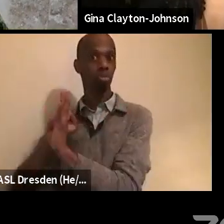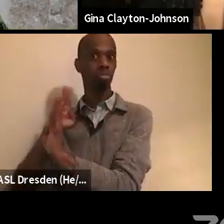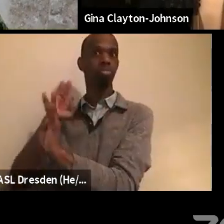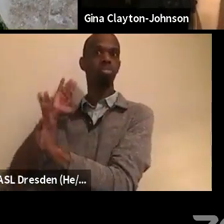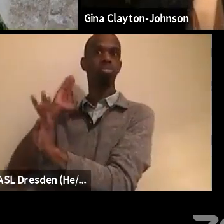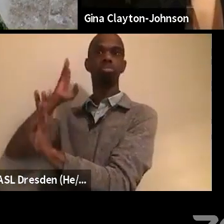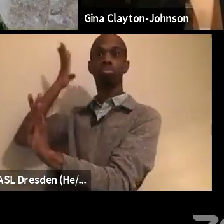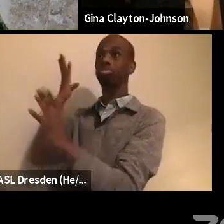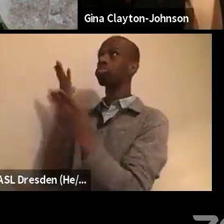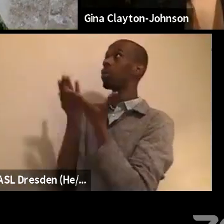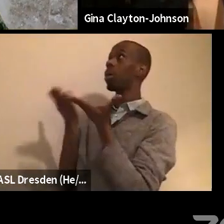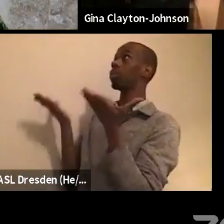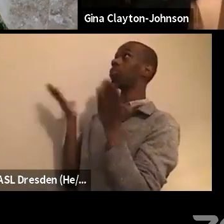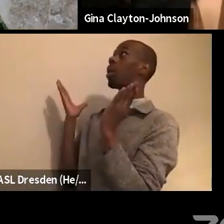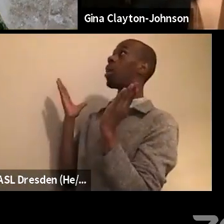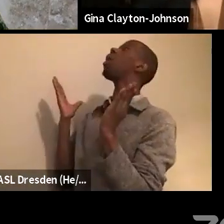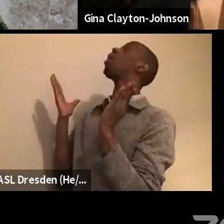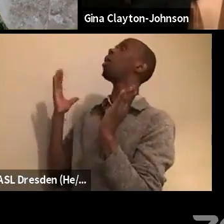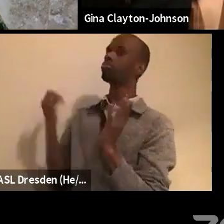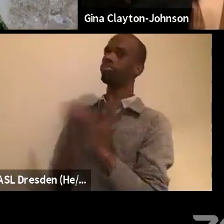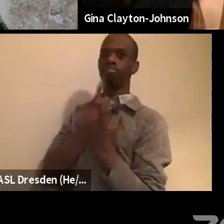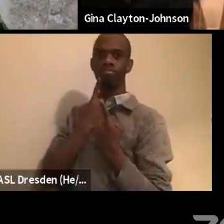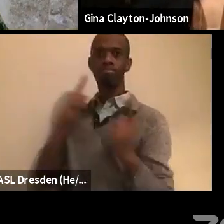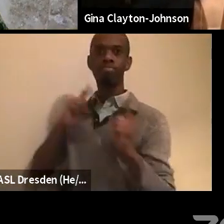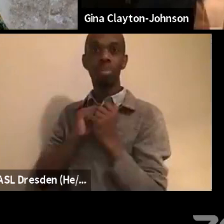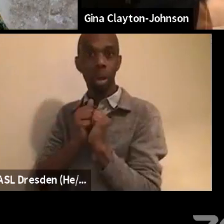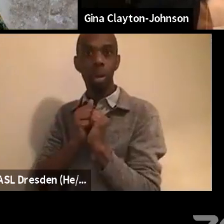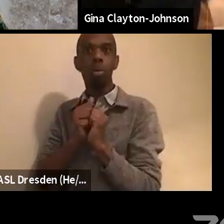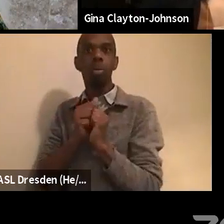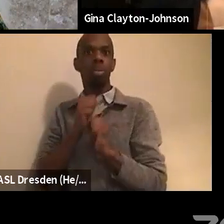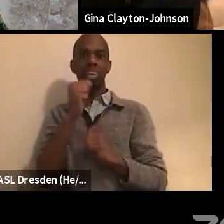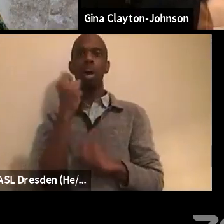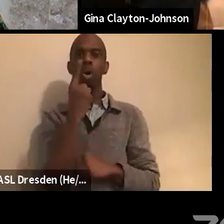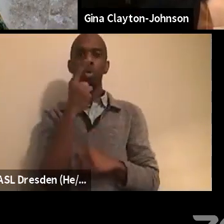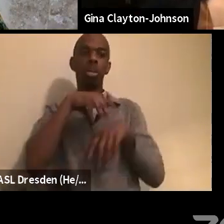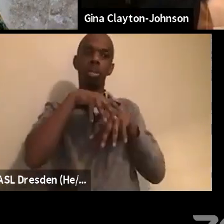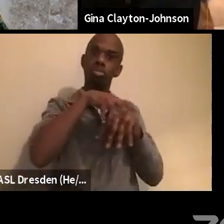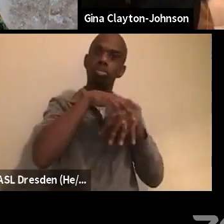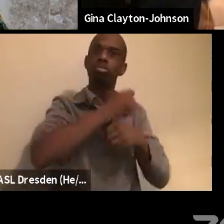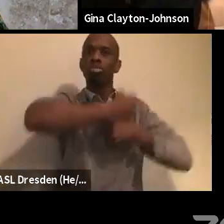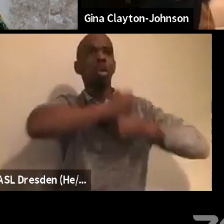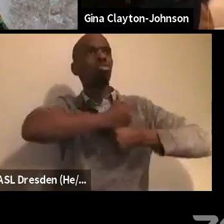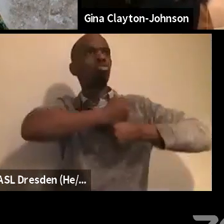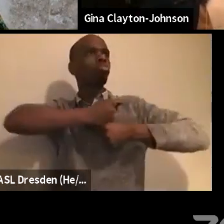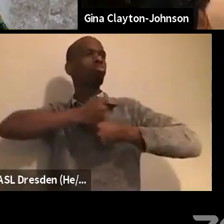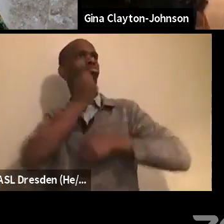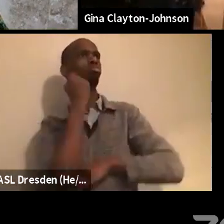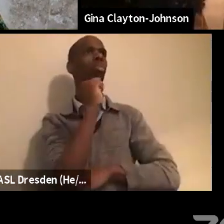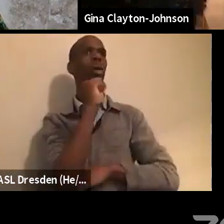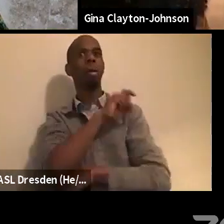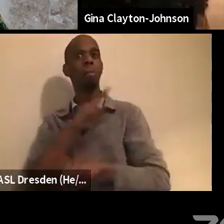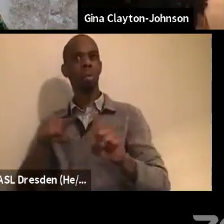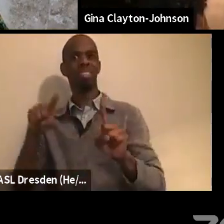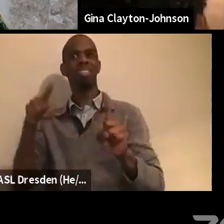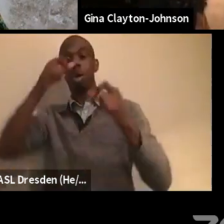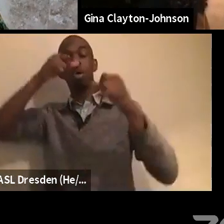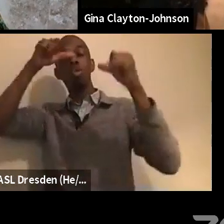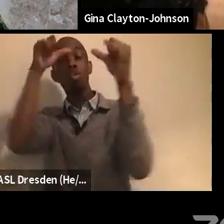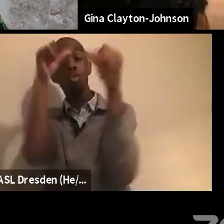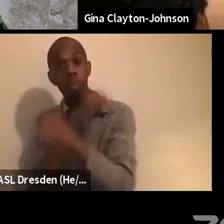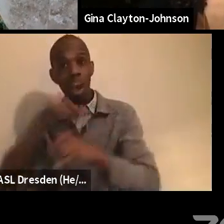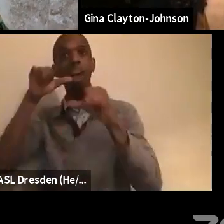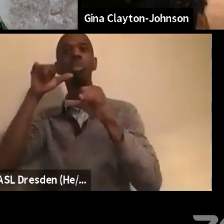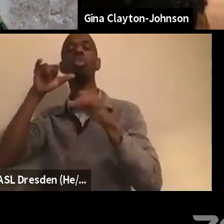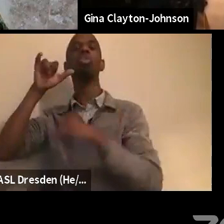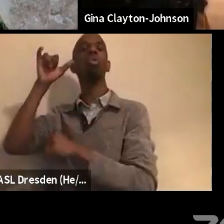just by protest, but also by radical progressive policy. I always say we need a multi-prong approach,